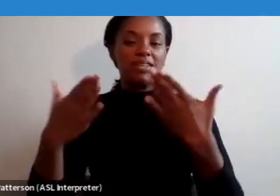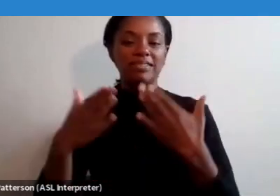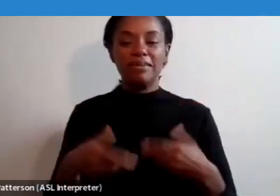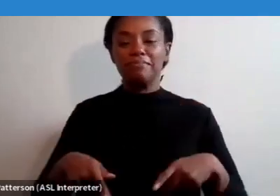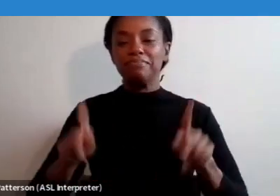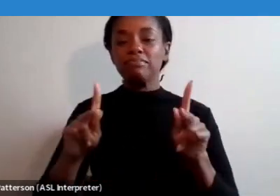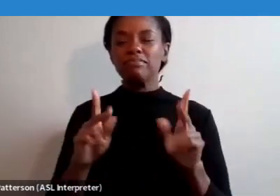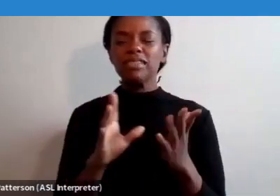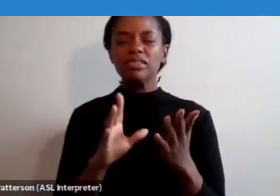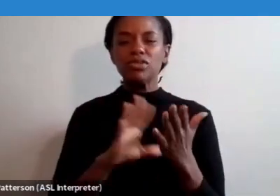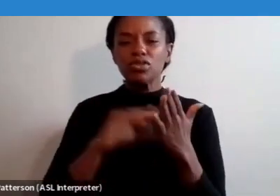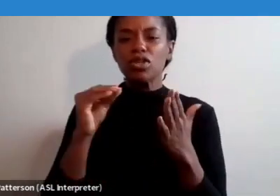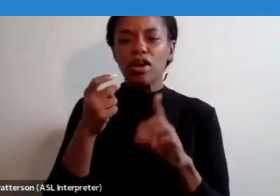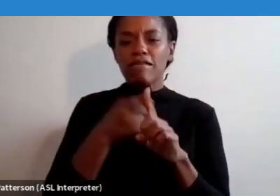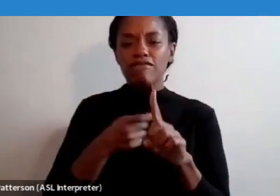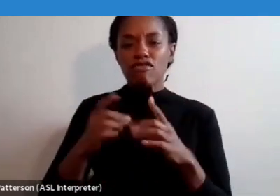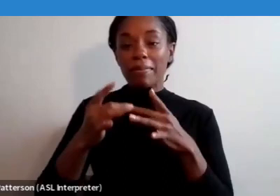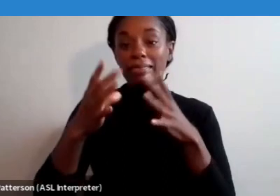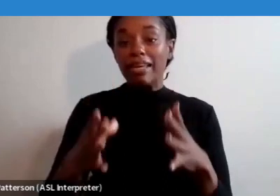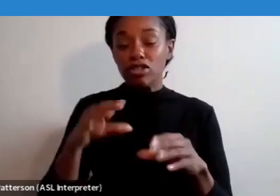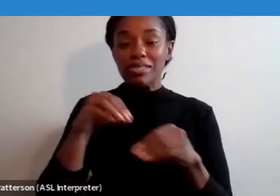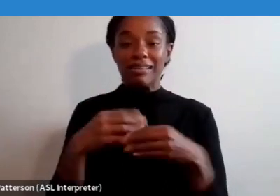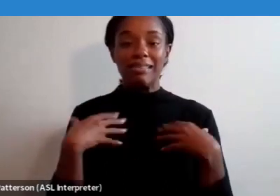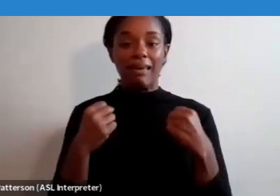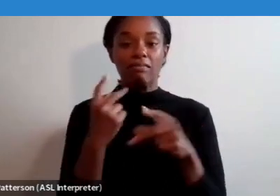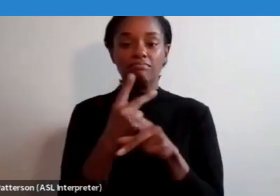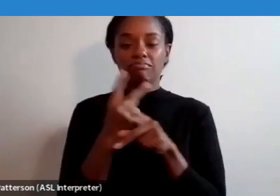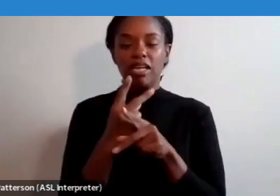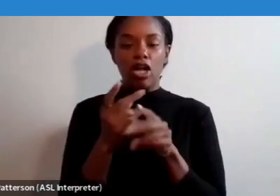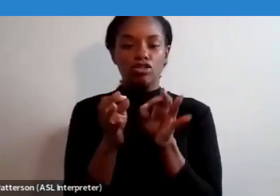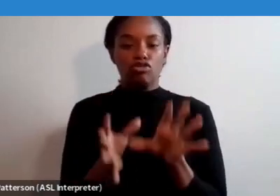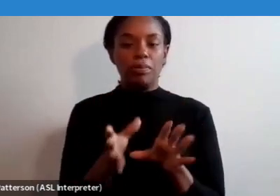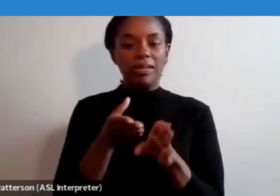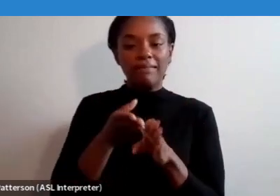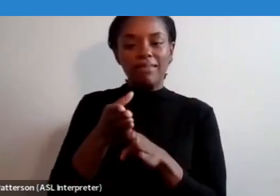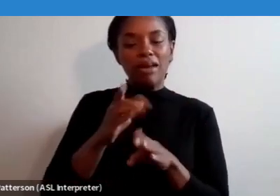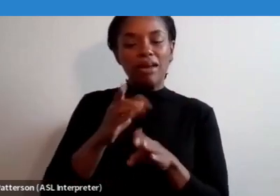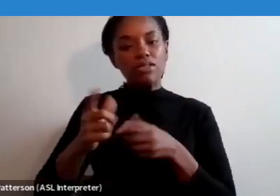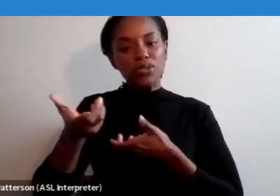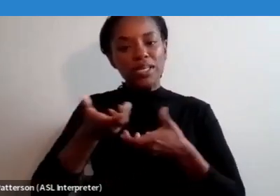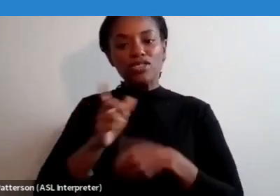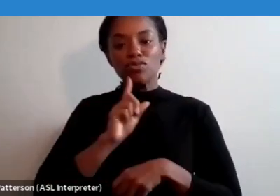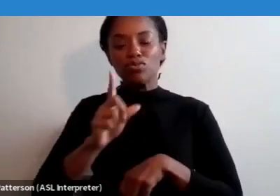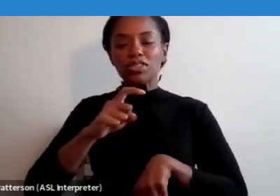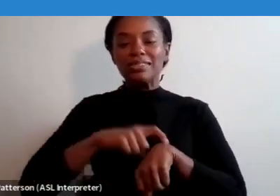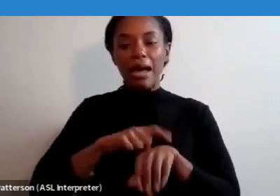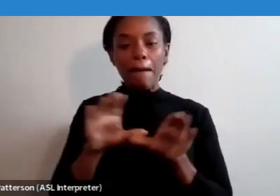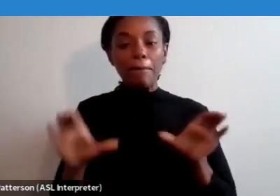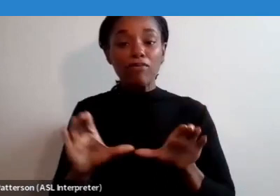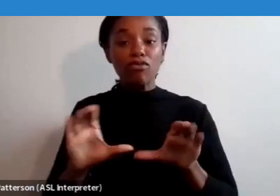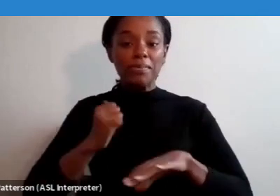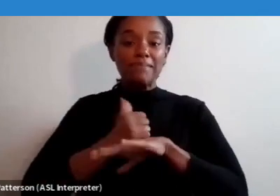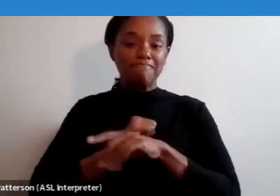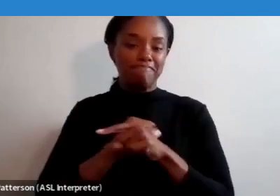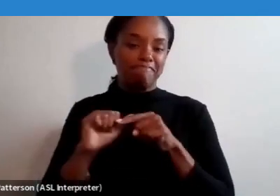gain insights from the STEAM leaders of the healthcare interpreting field, but also to engage in real-time performance-based practice